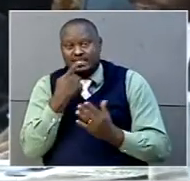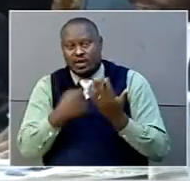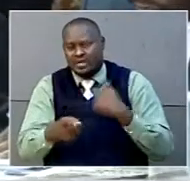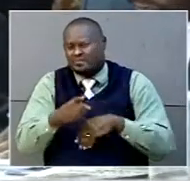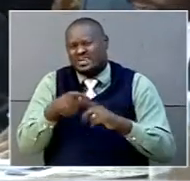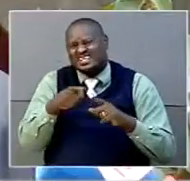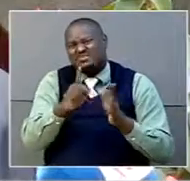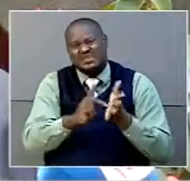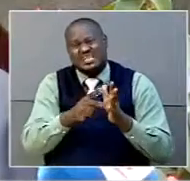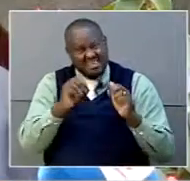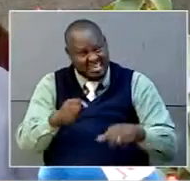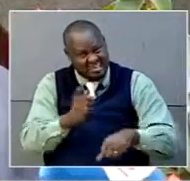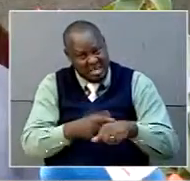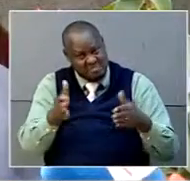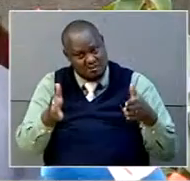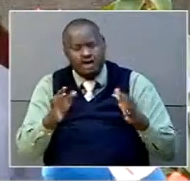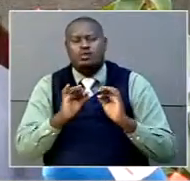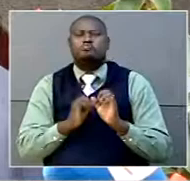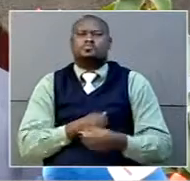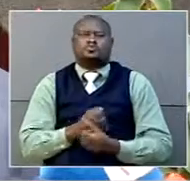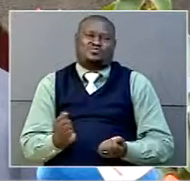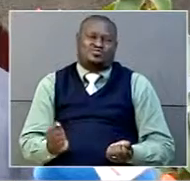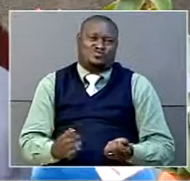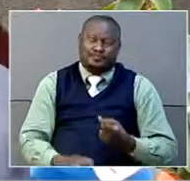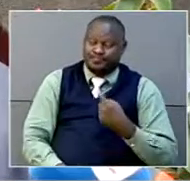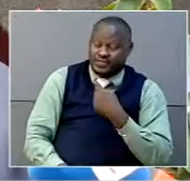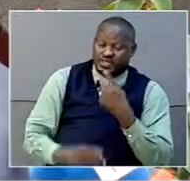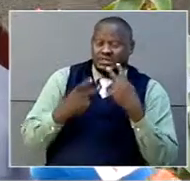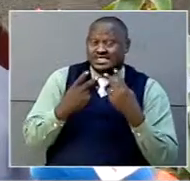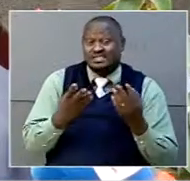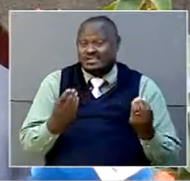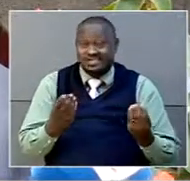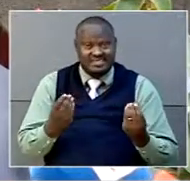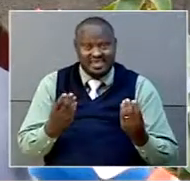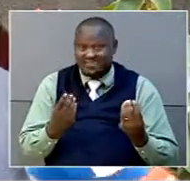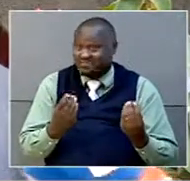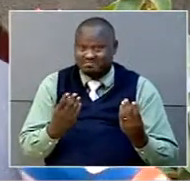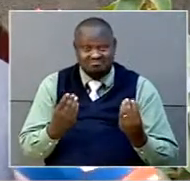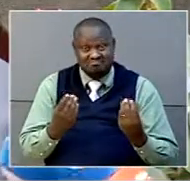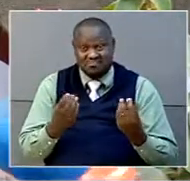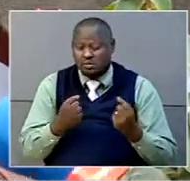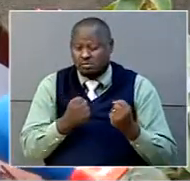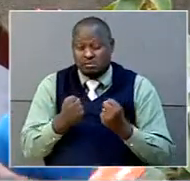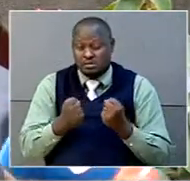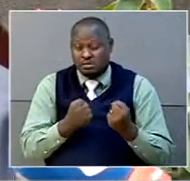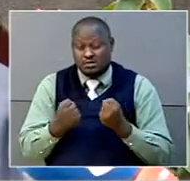such a project. It is a very complex process. It's what